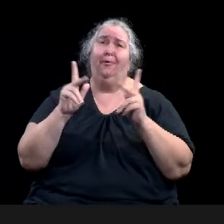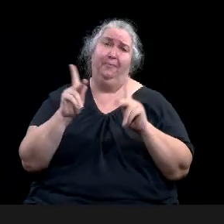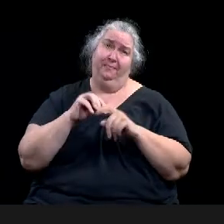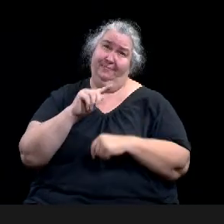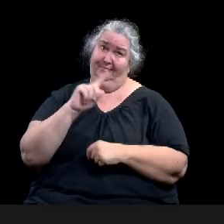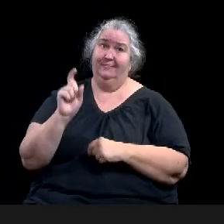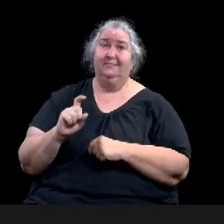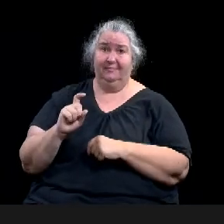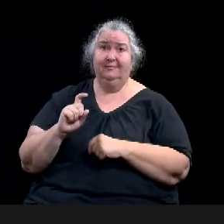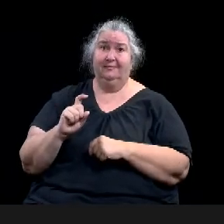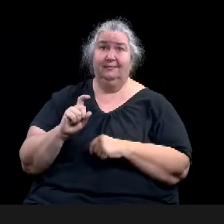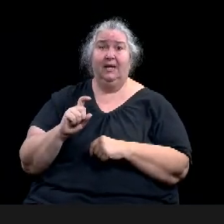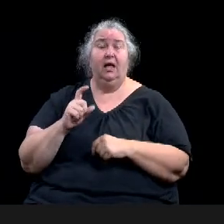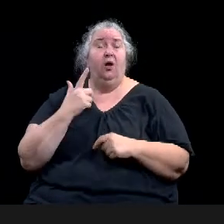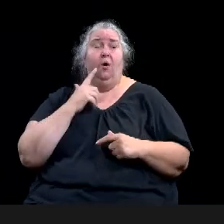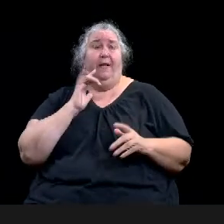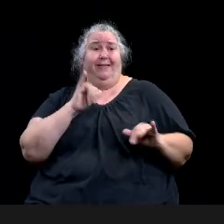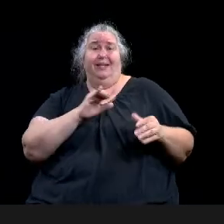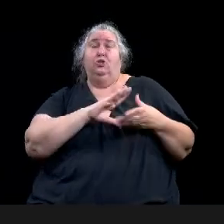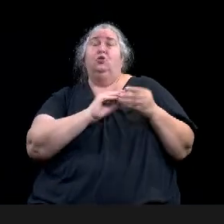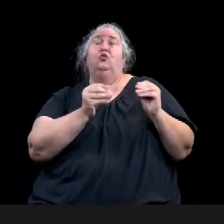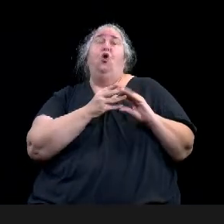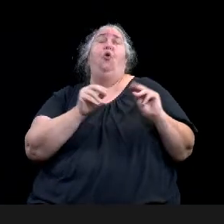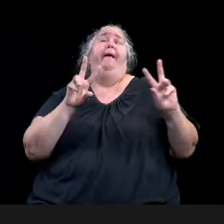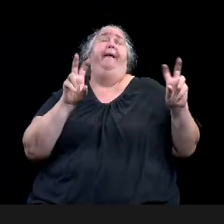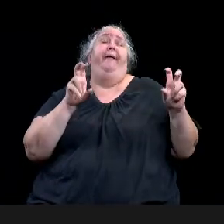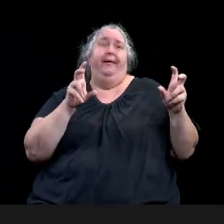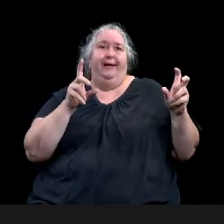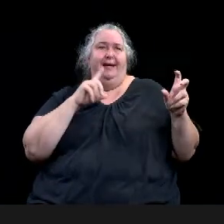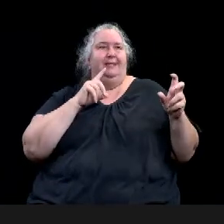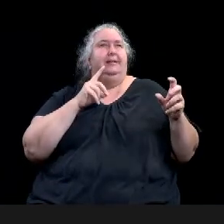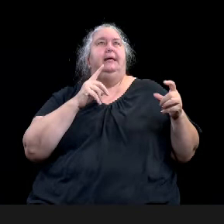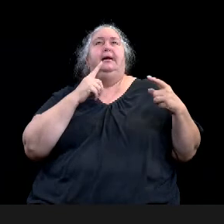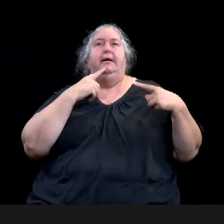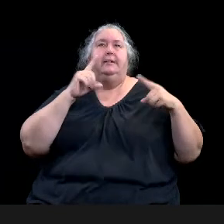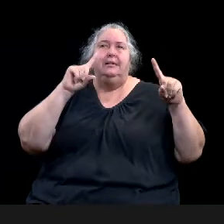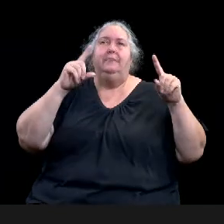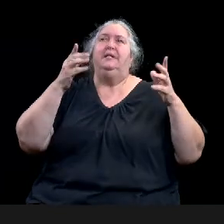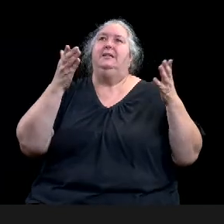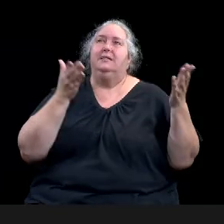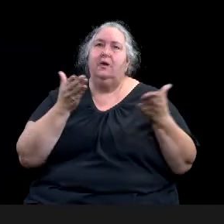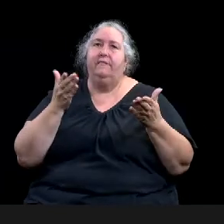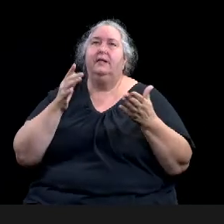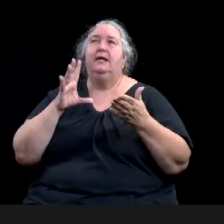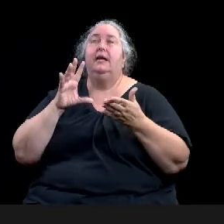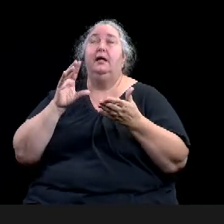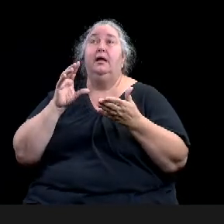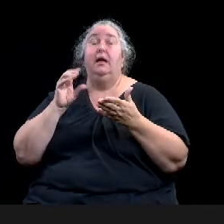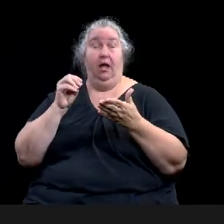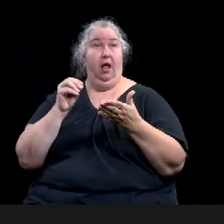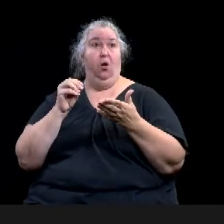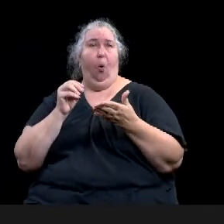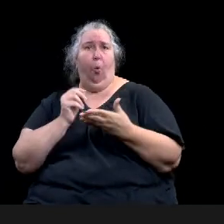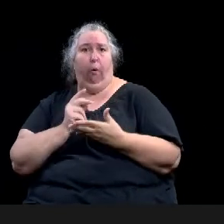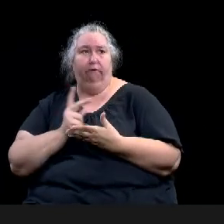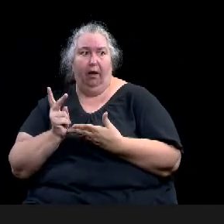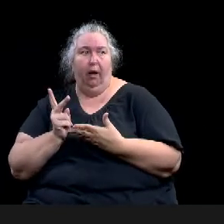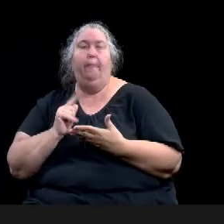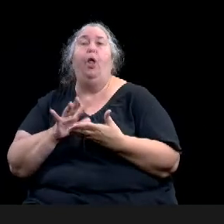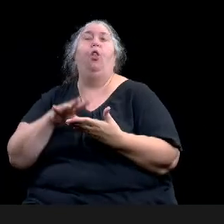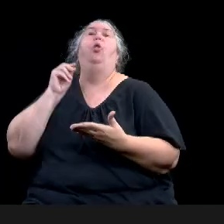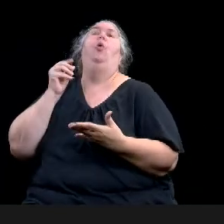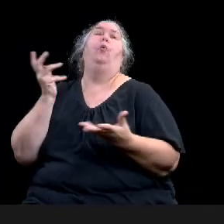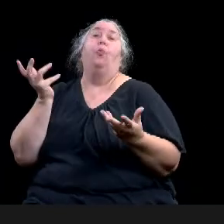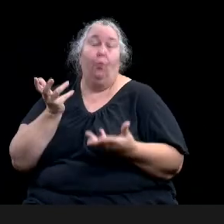failures of individuals and administrations. So honestly, uh, very early on,